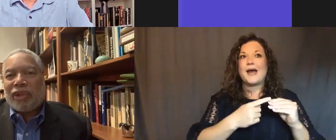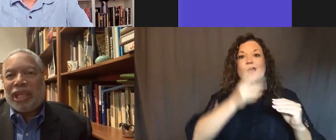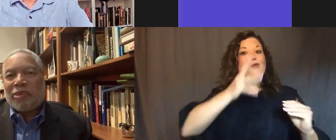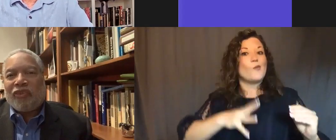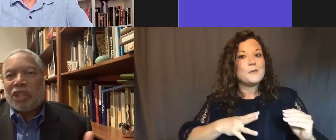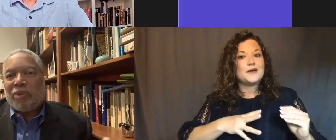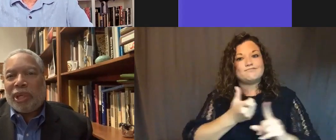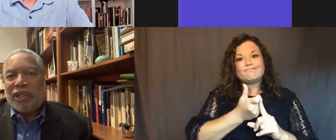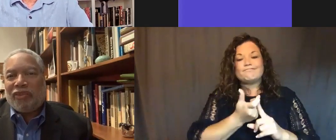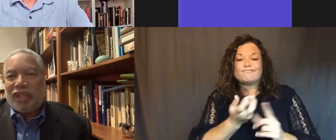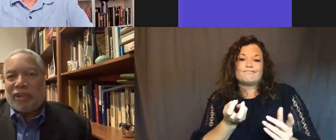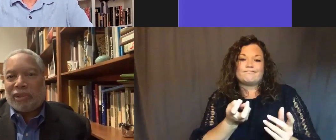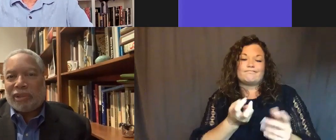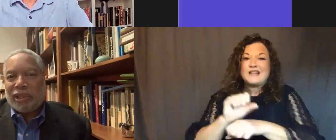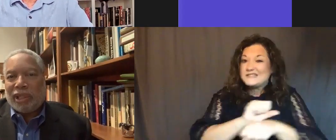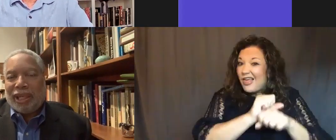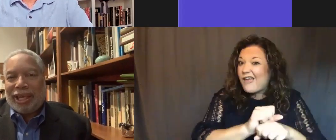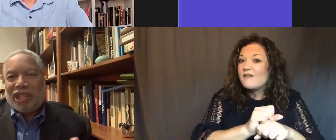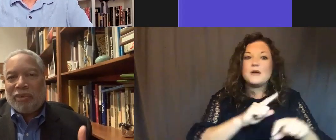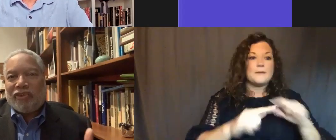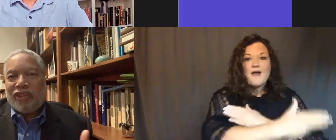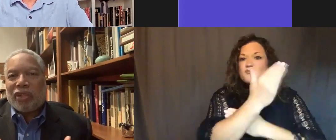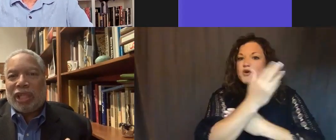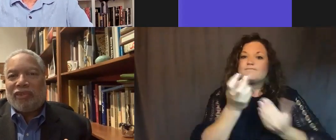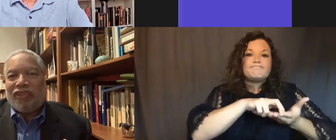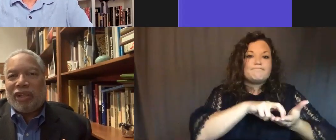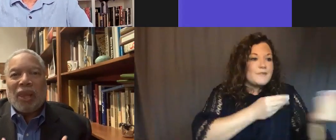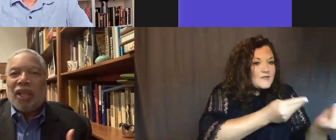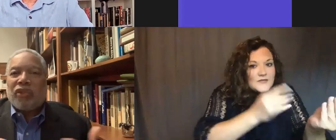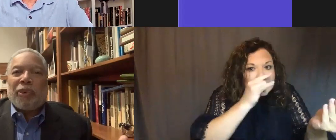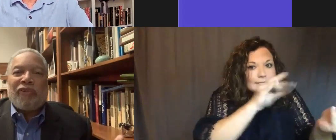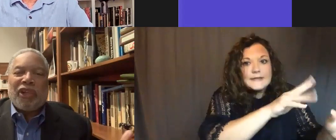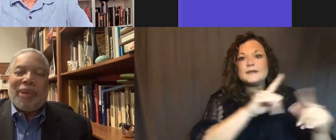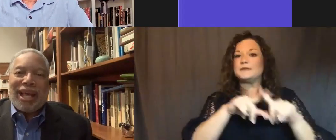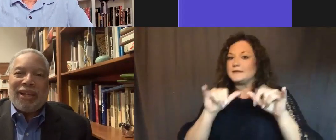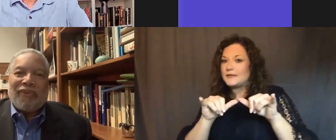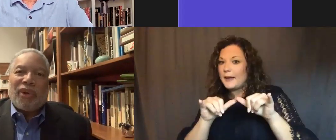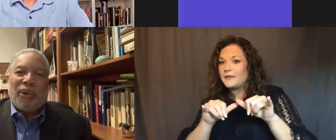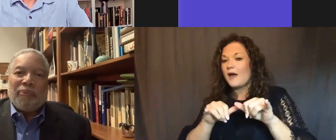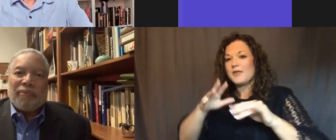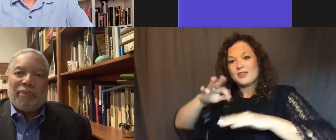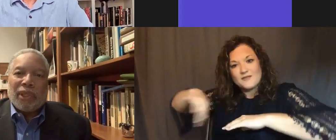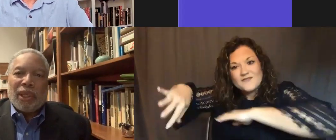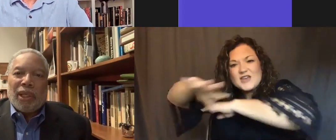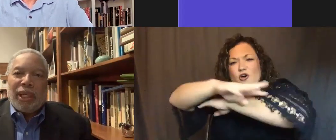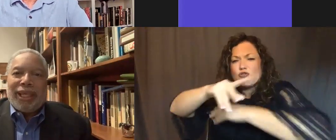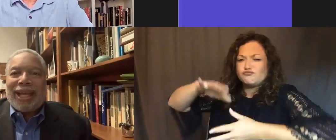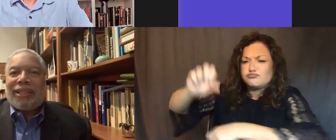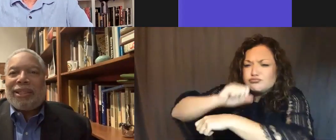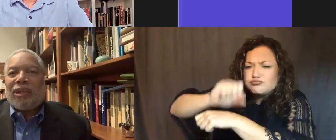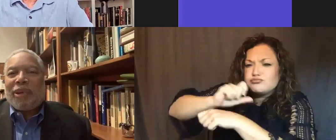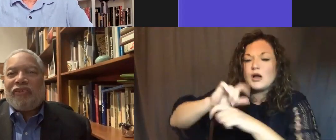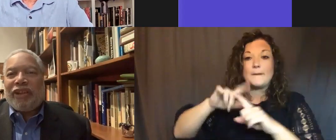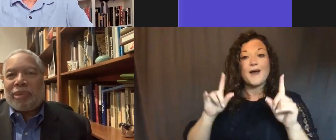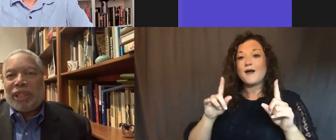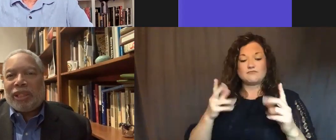to feed her kids before she went into the fields. And now she refused, let the field strip of her humanity, of her hope. It had